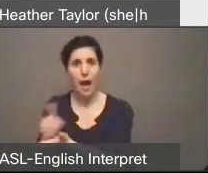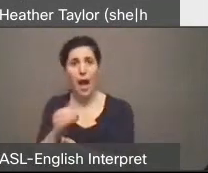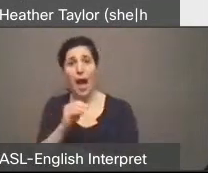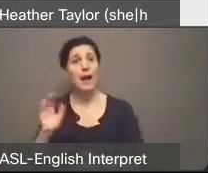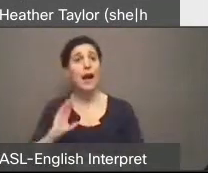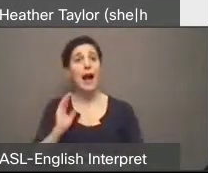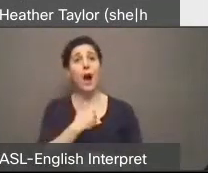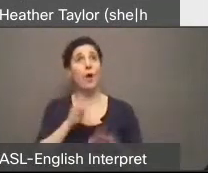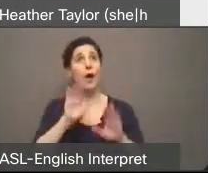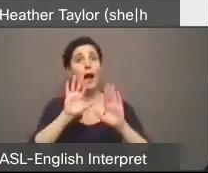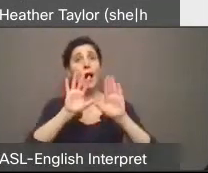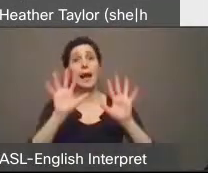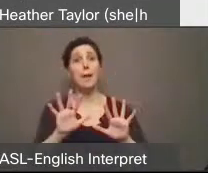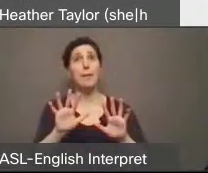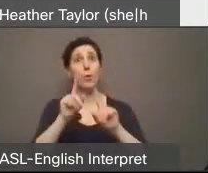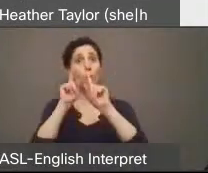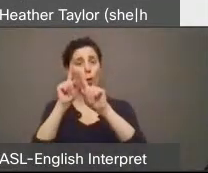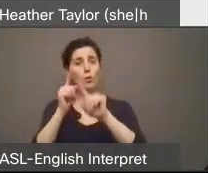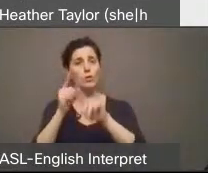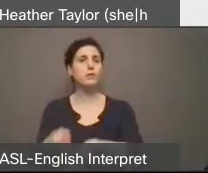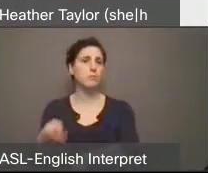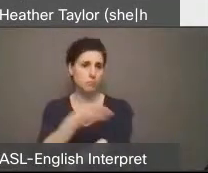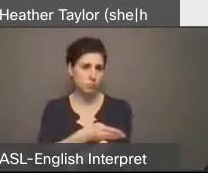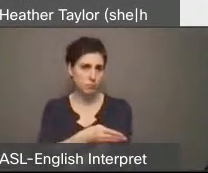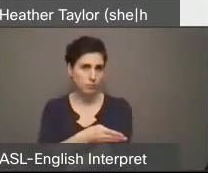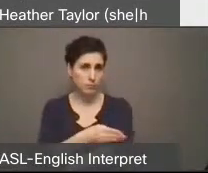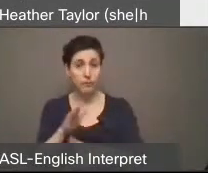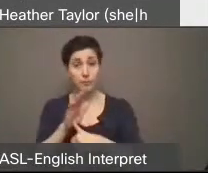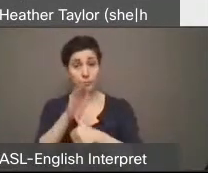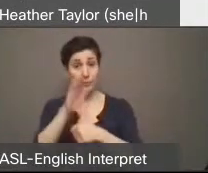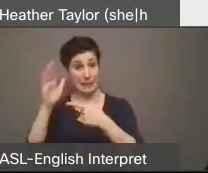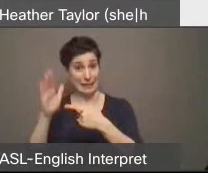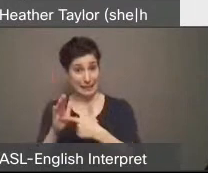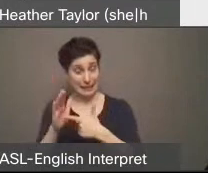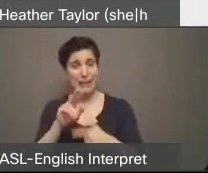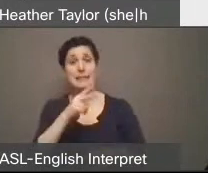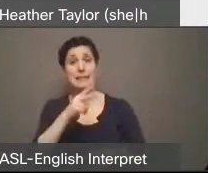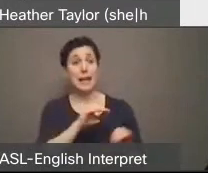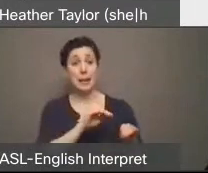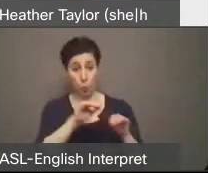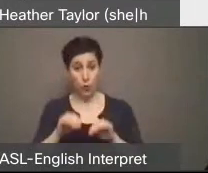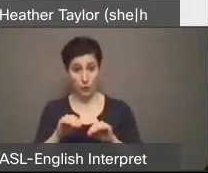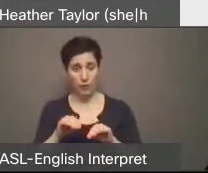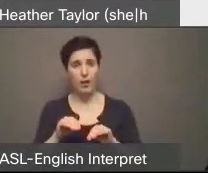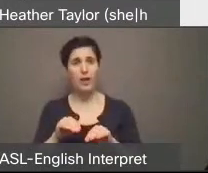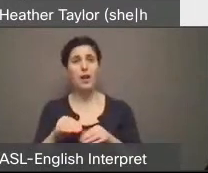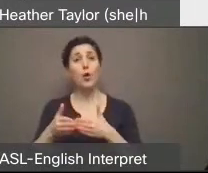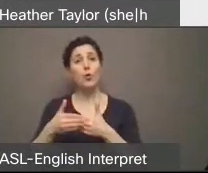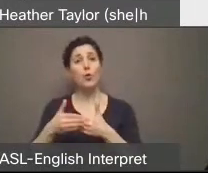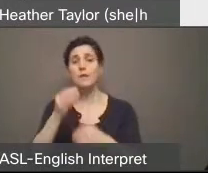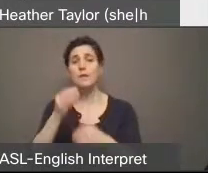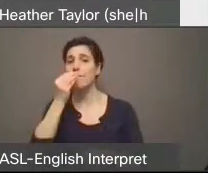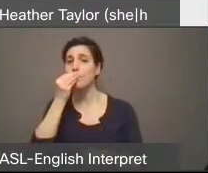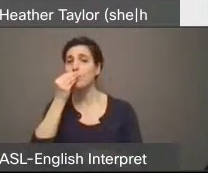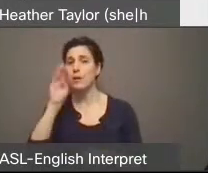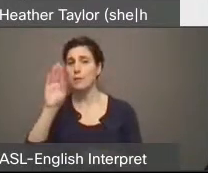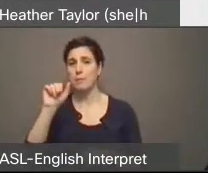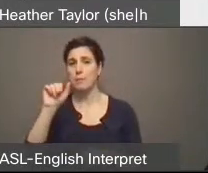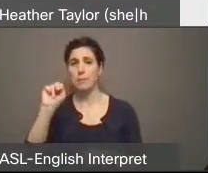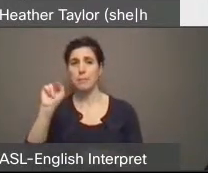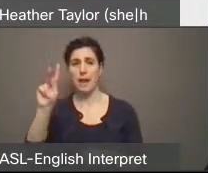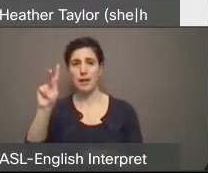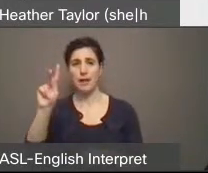So the second place I lived recently was close to a food bank and the lineups were down the block, especially on weekend mornings.